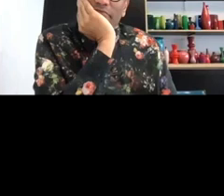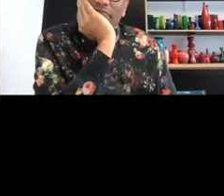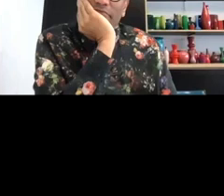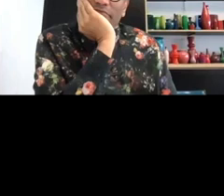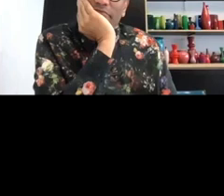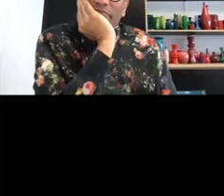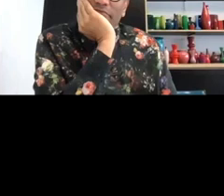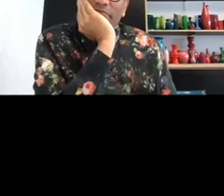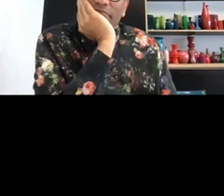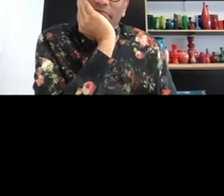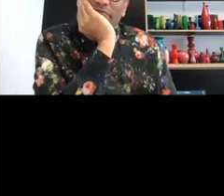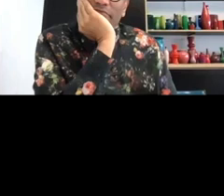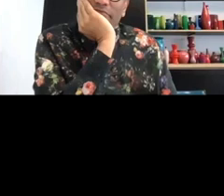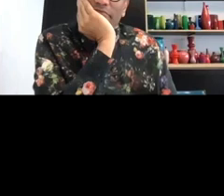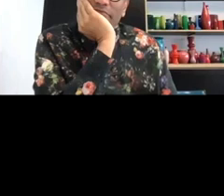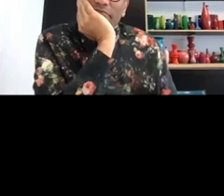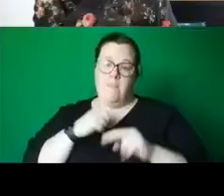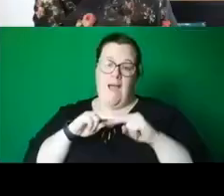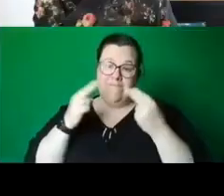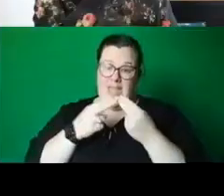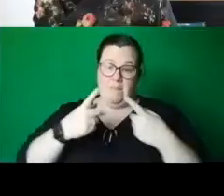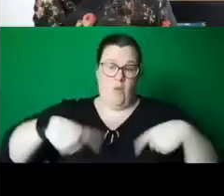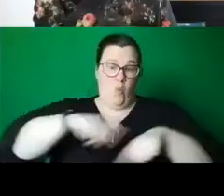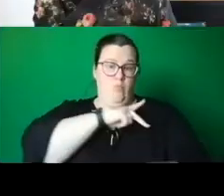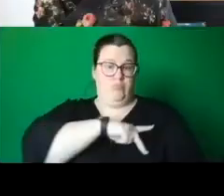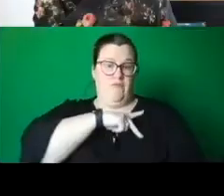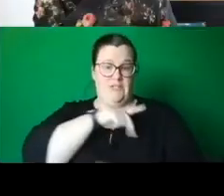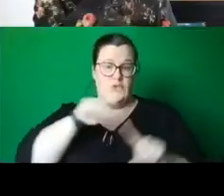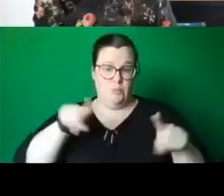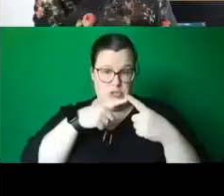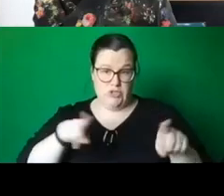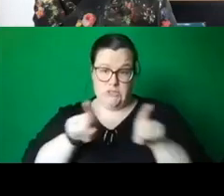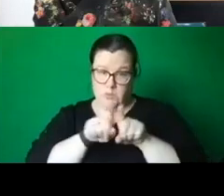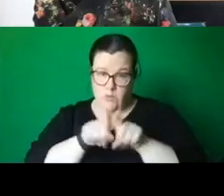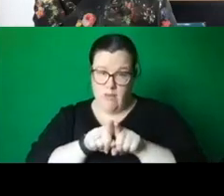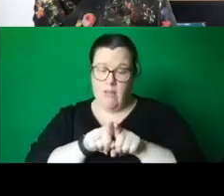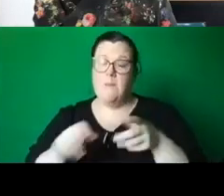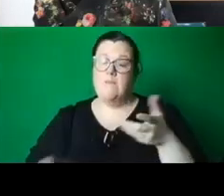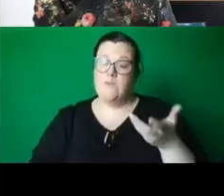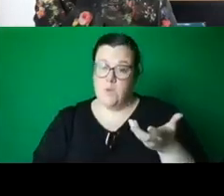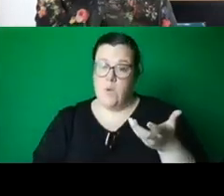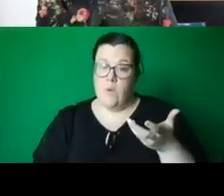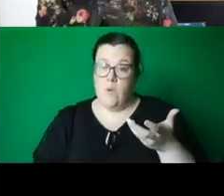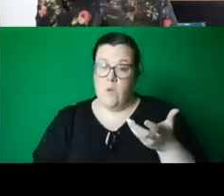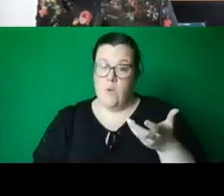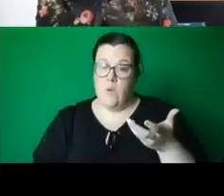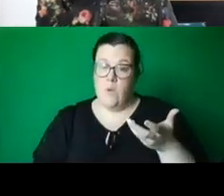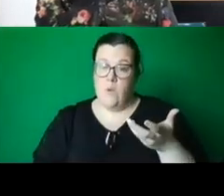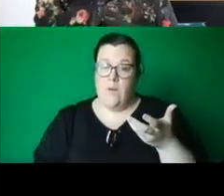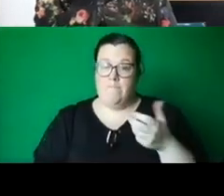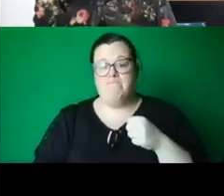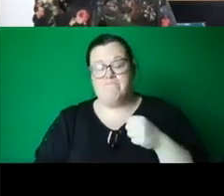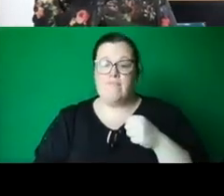musicians. So, inevitably, it all comes back, and when, you know, when I see